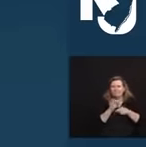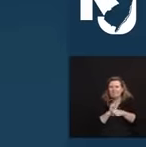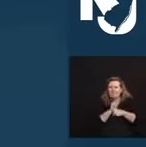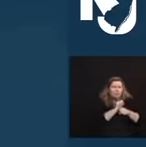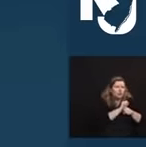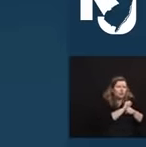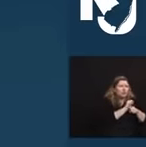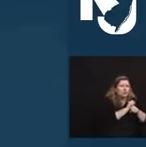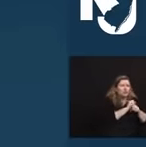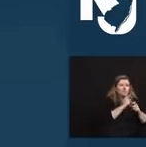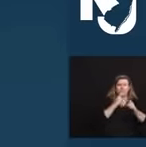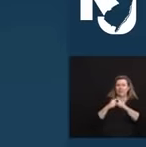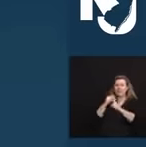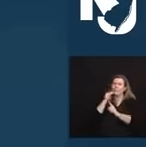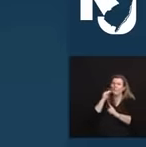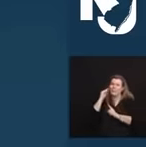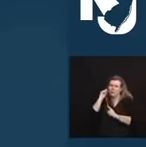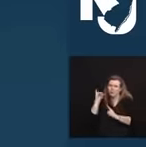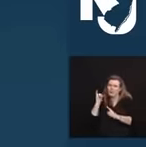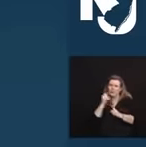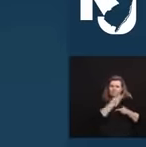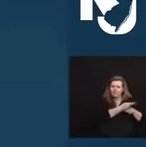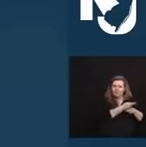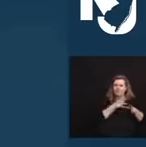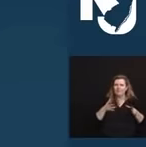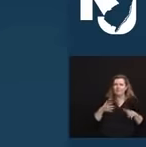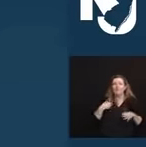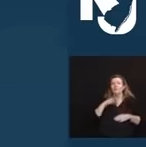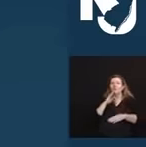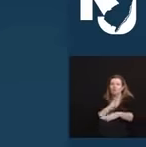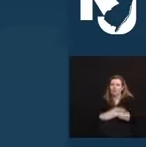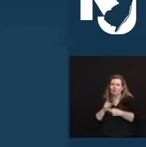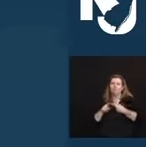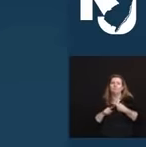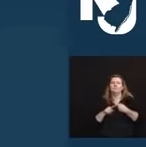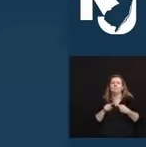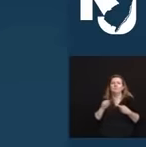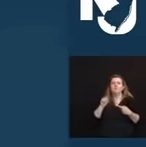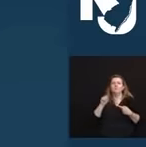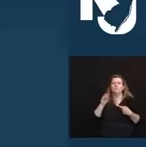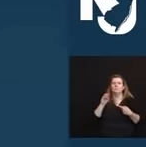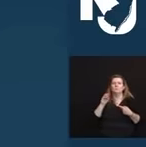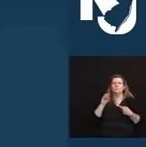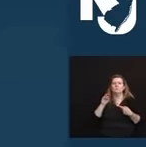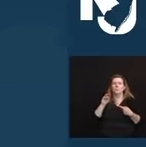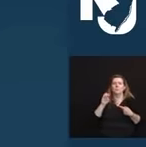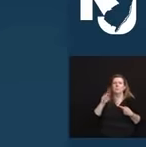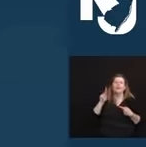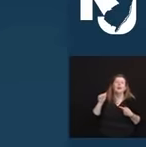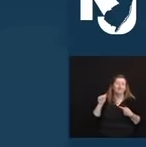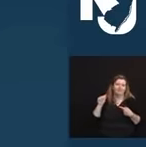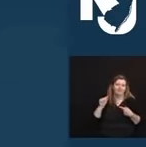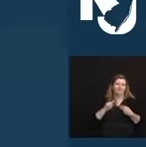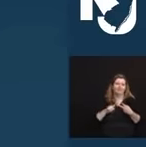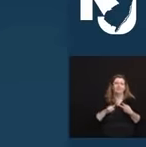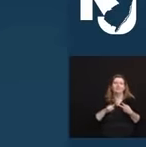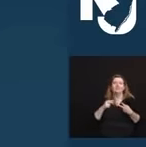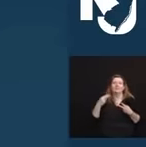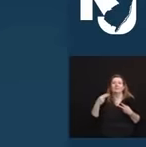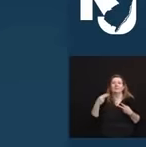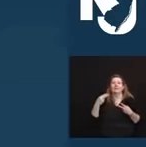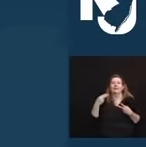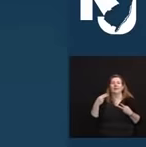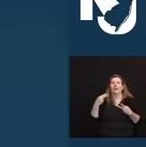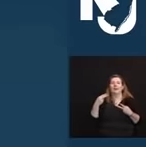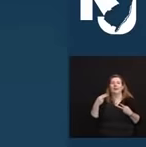she created at home for her daughters, Tamika, with whom I had the great honor of speaking on Monday, Hanifa, Sharifa,